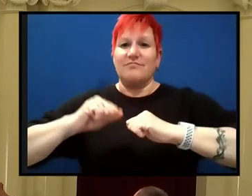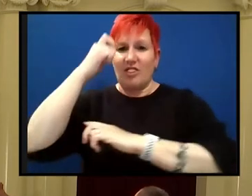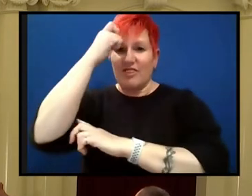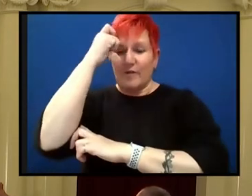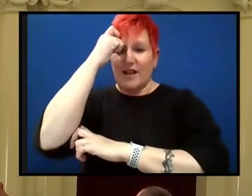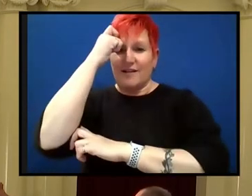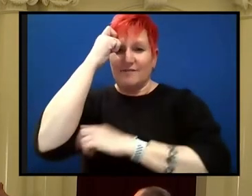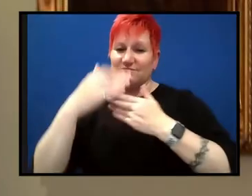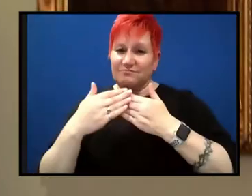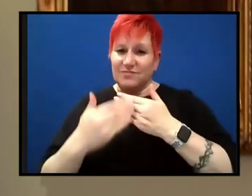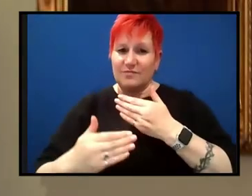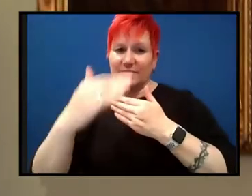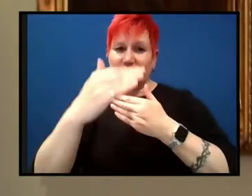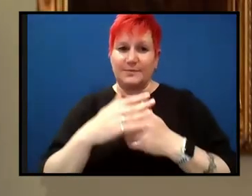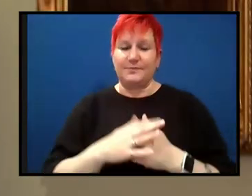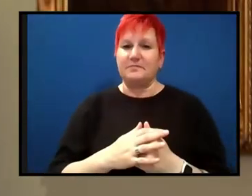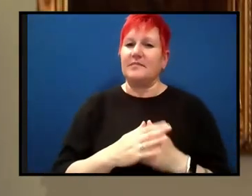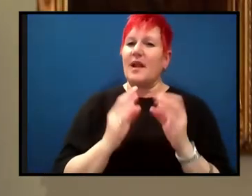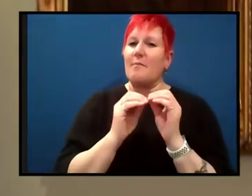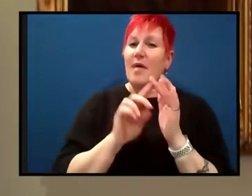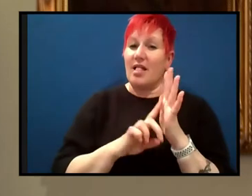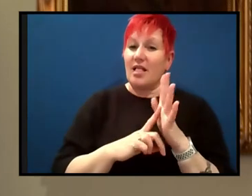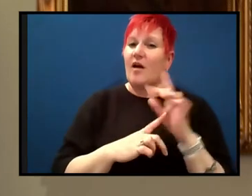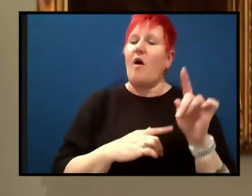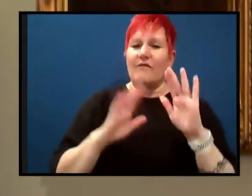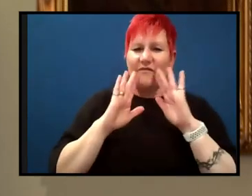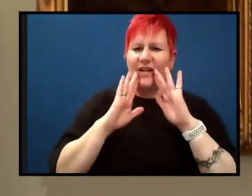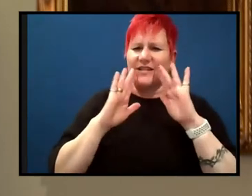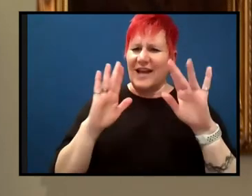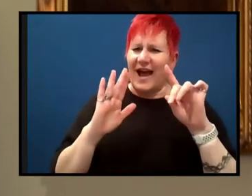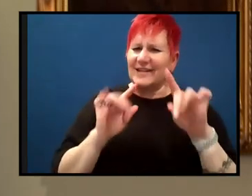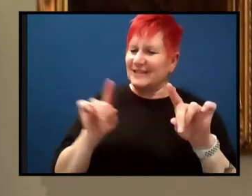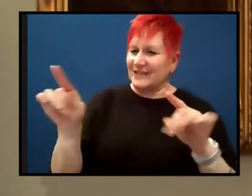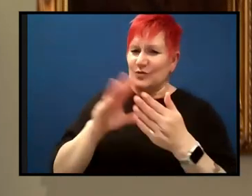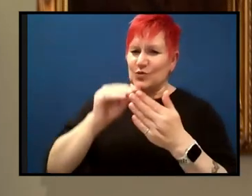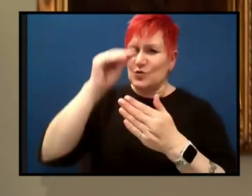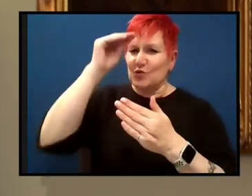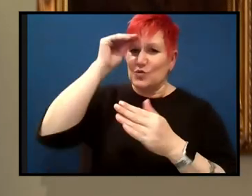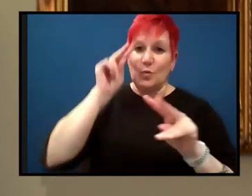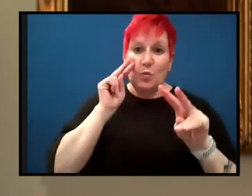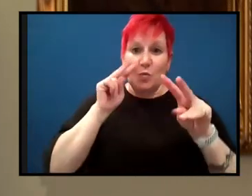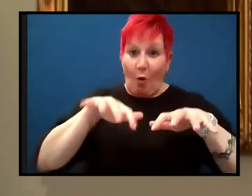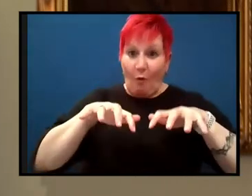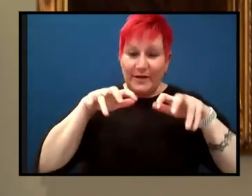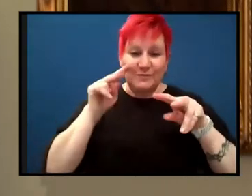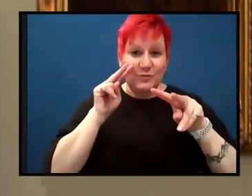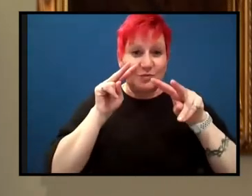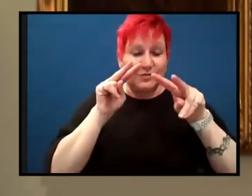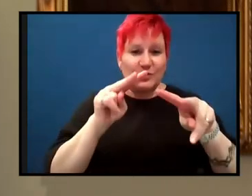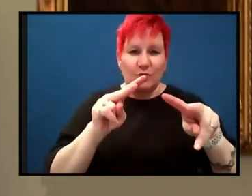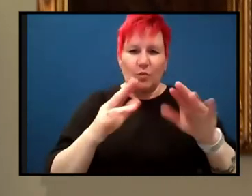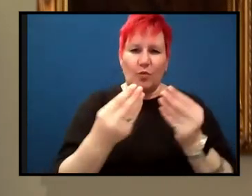to give the students an opportunity to sit here with, uh, some of the most eminent people in, in, uh, the state on this